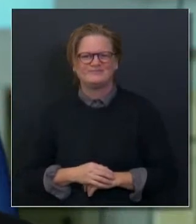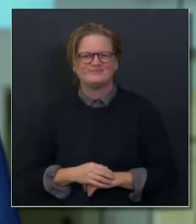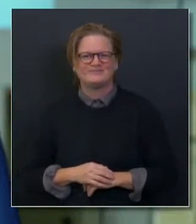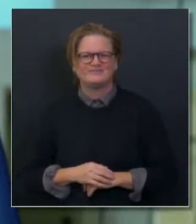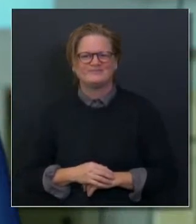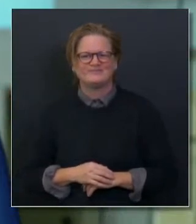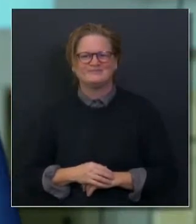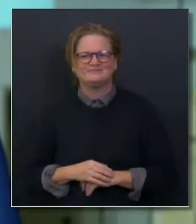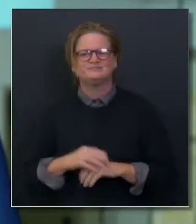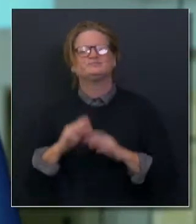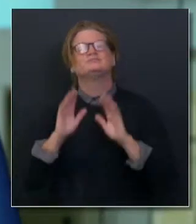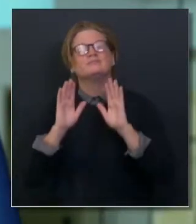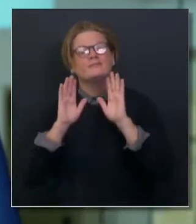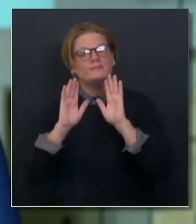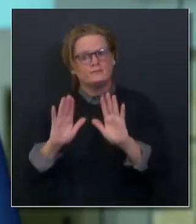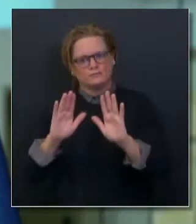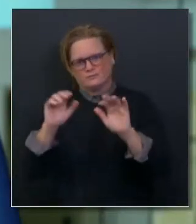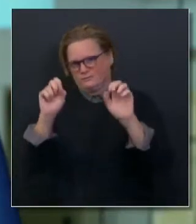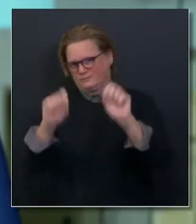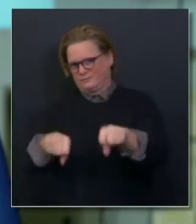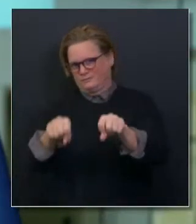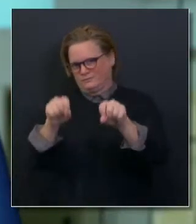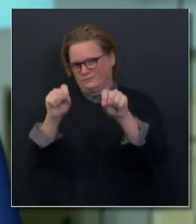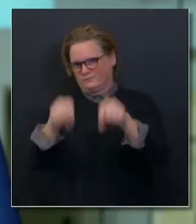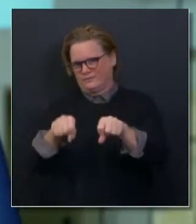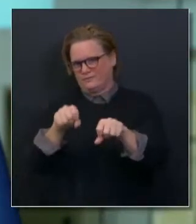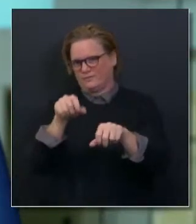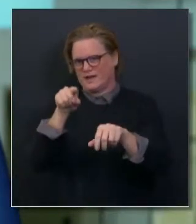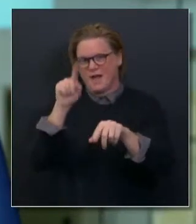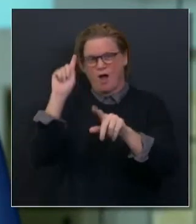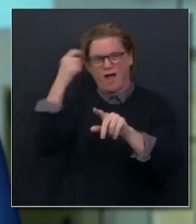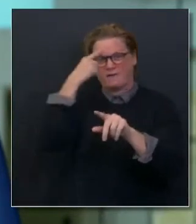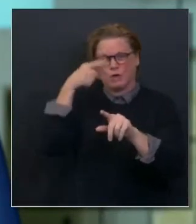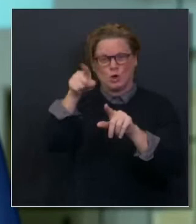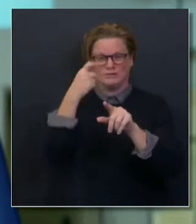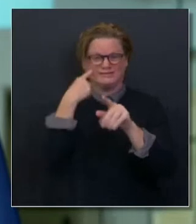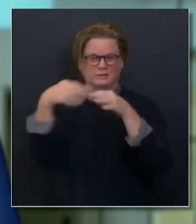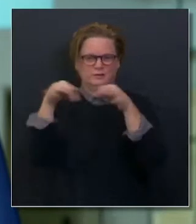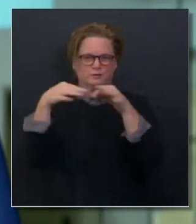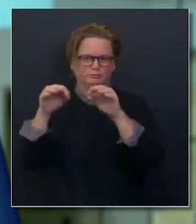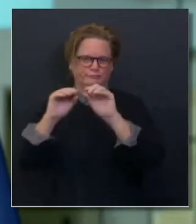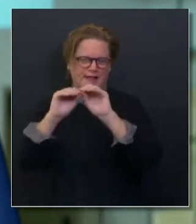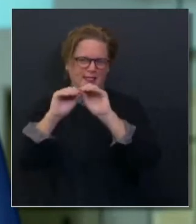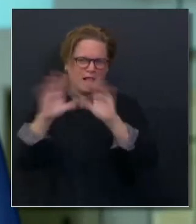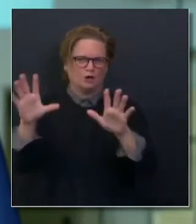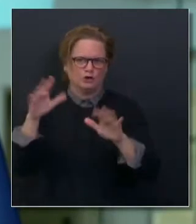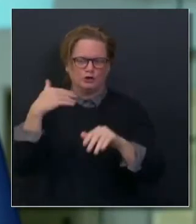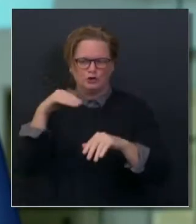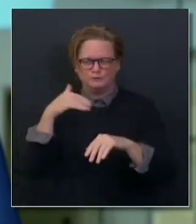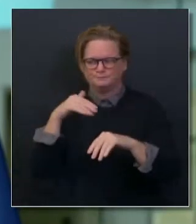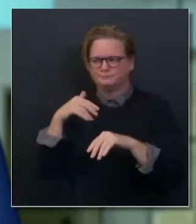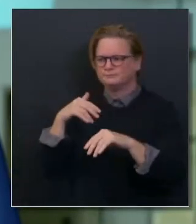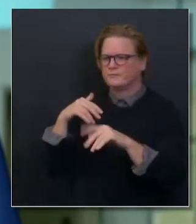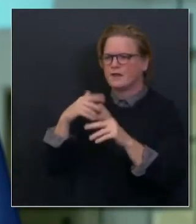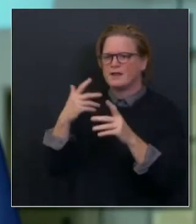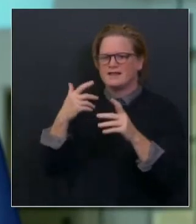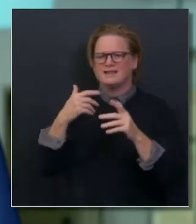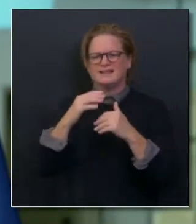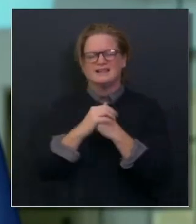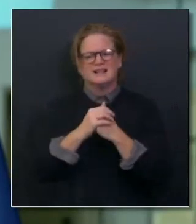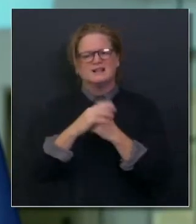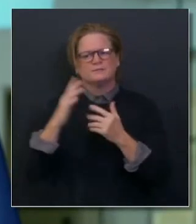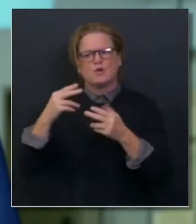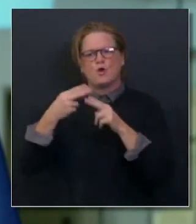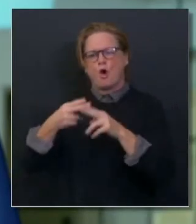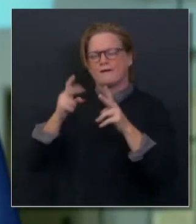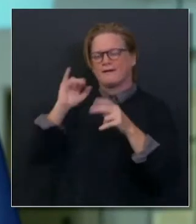Governor, not many blanks to fill in, but we'll say that, unlike in other mutual aid situations, really on the staffing